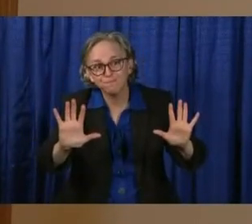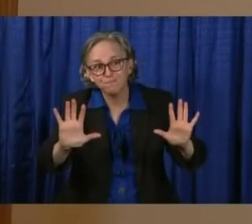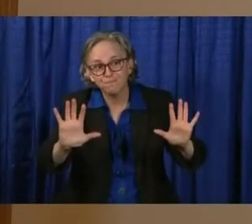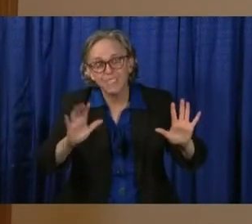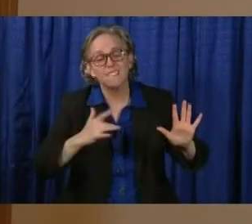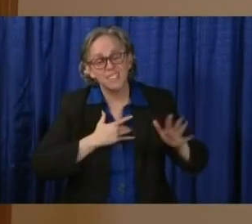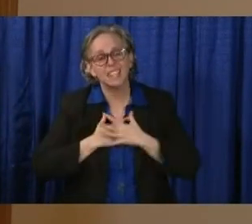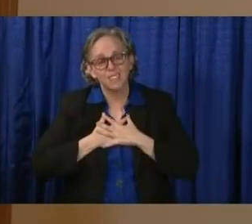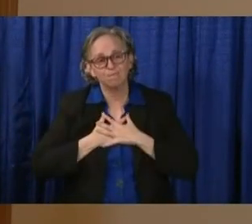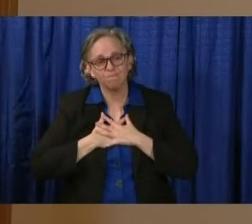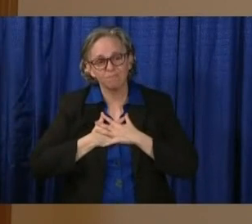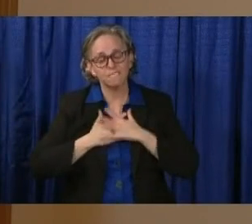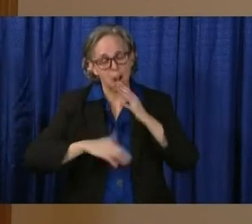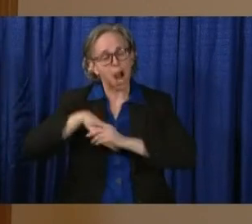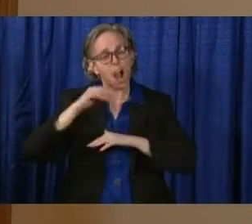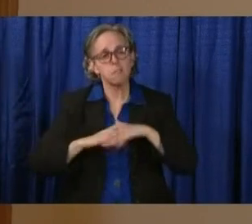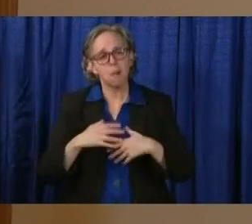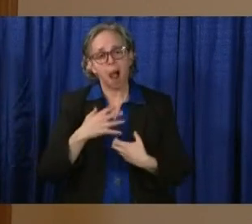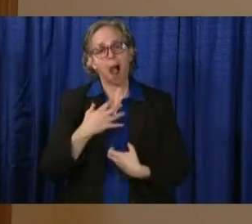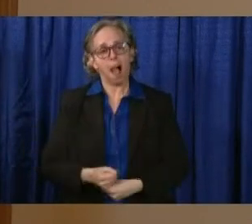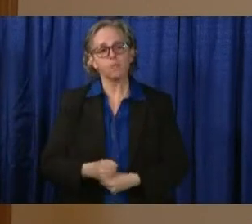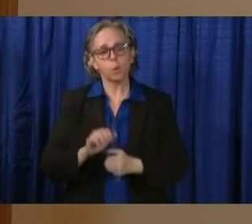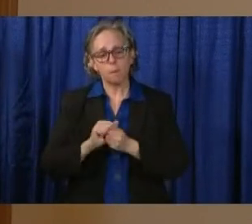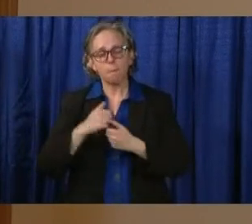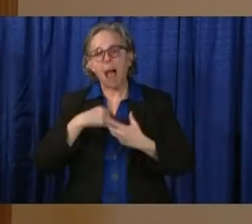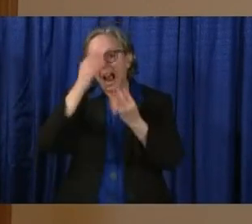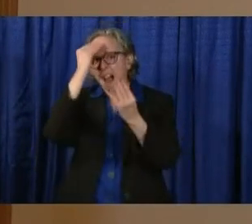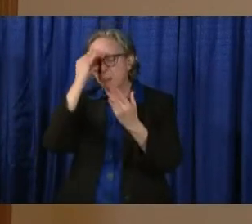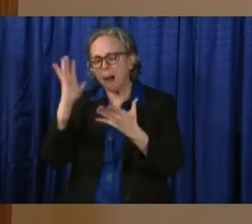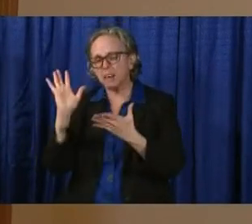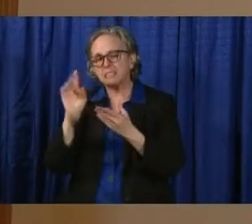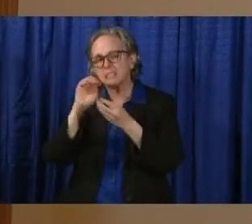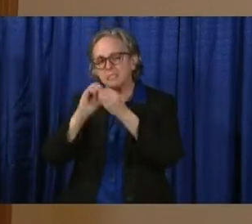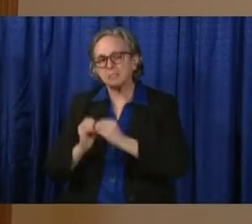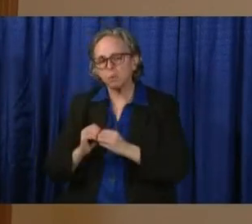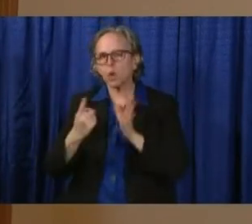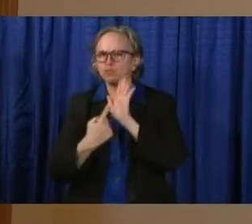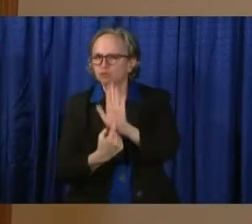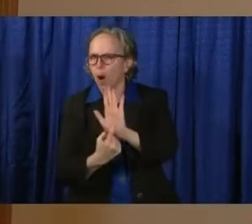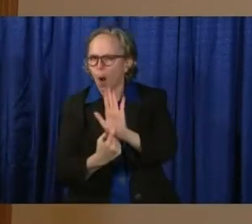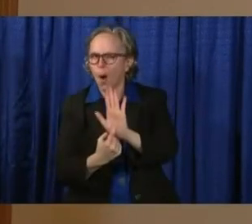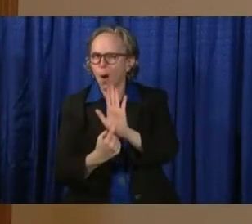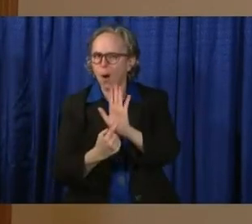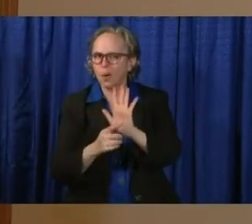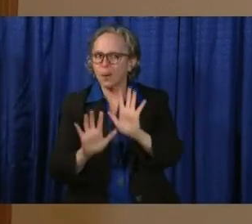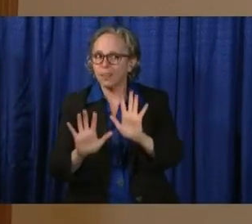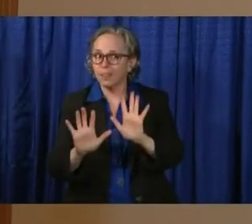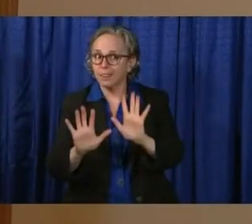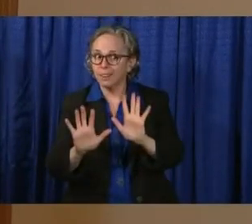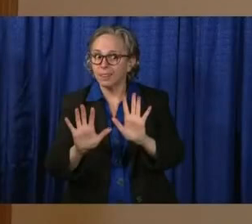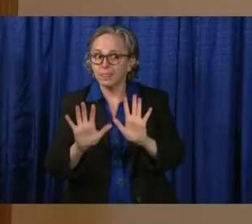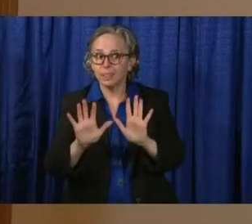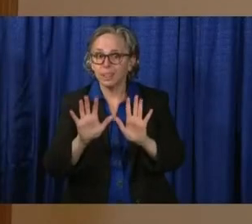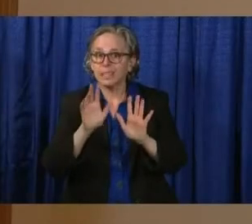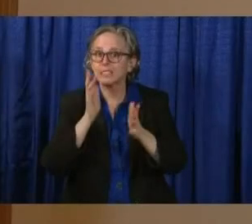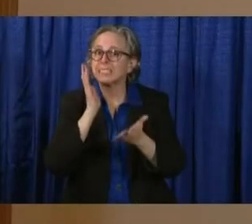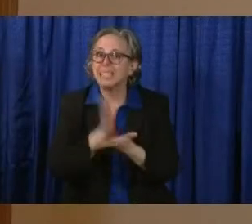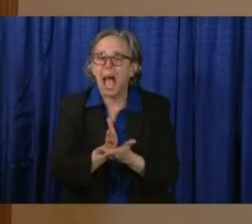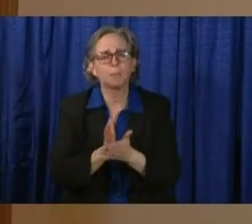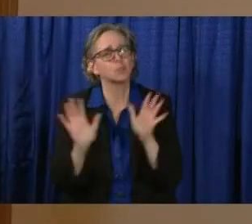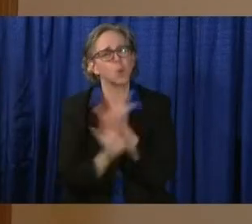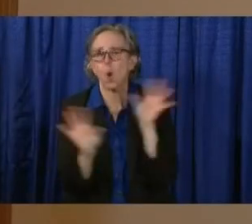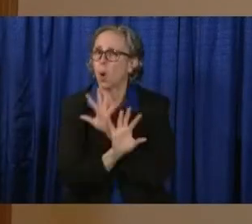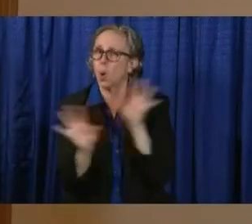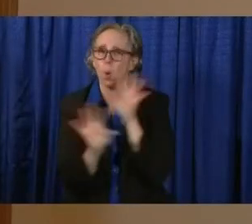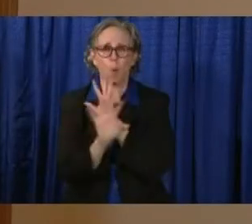the data I'll share with you this week will show that. But please, at home, don't stop. We are picking these